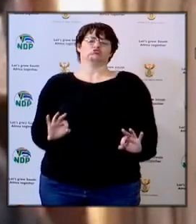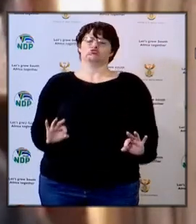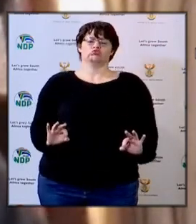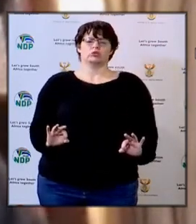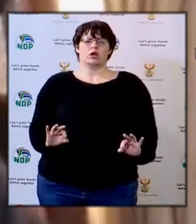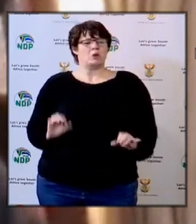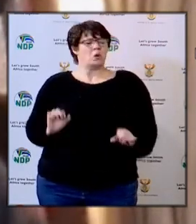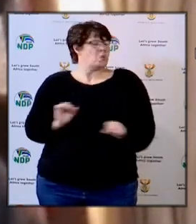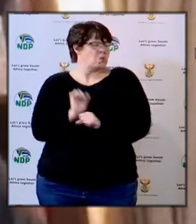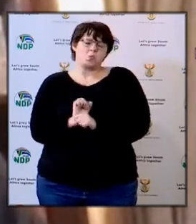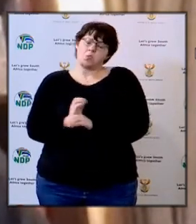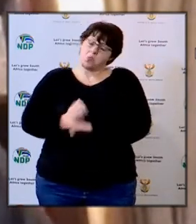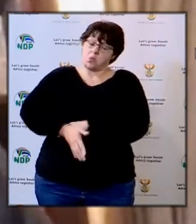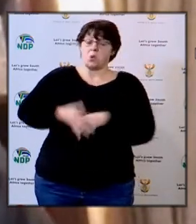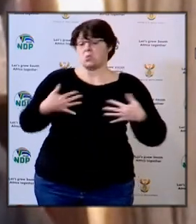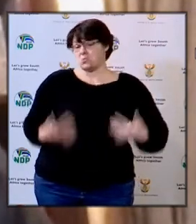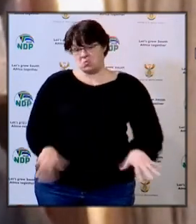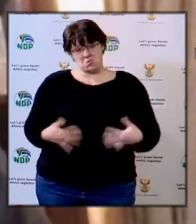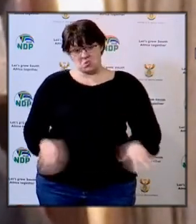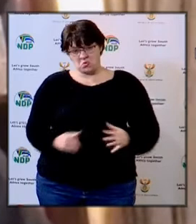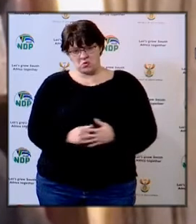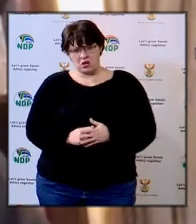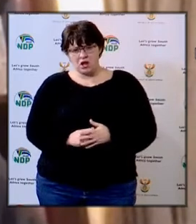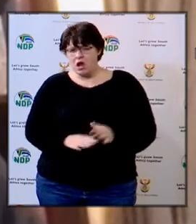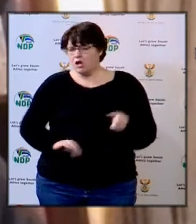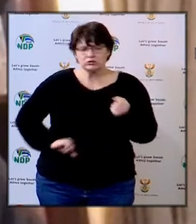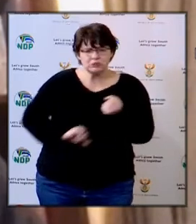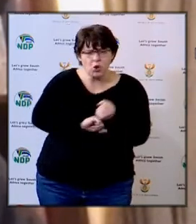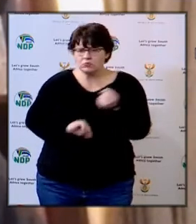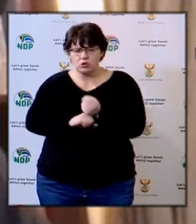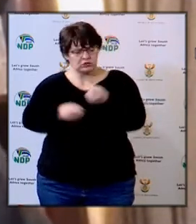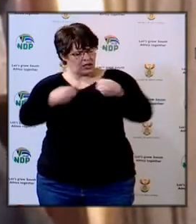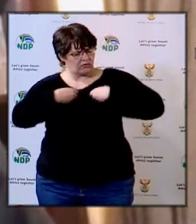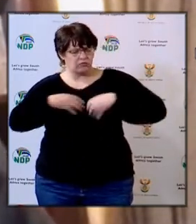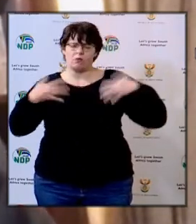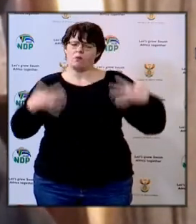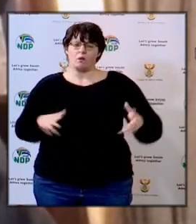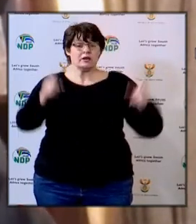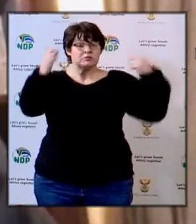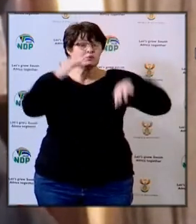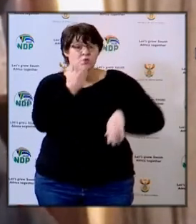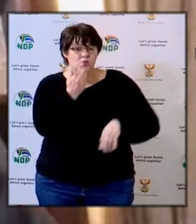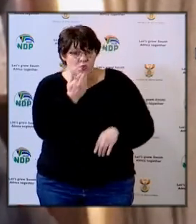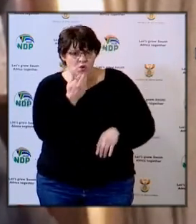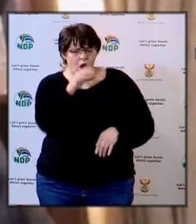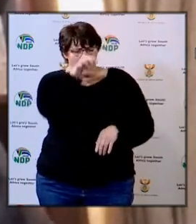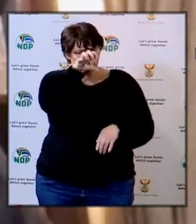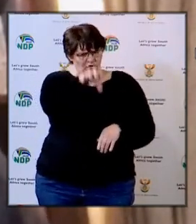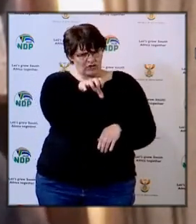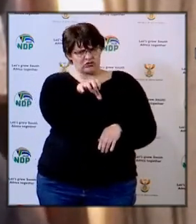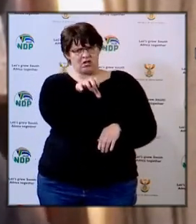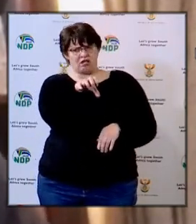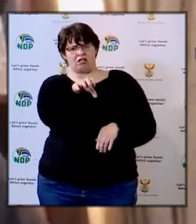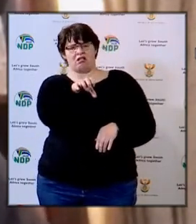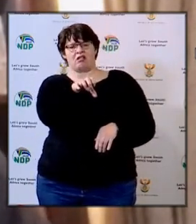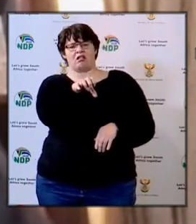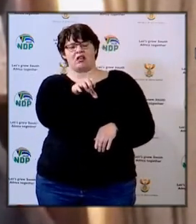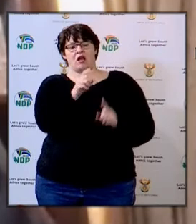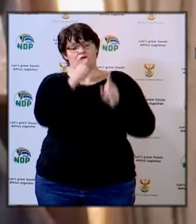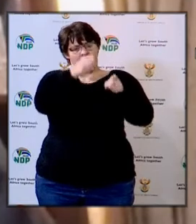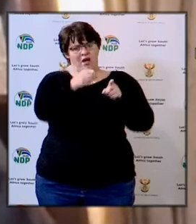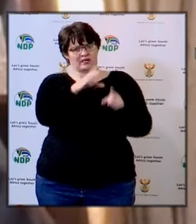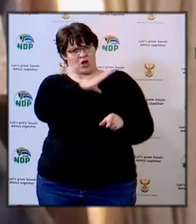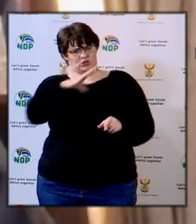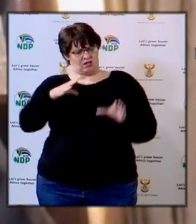we've worked so hard we've received all the support that we needed especially from our provincial command council